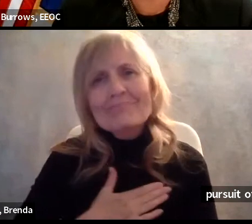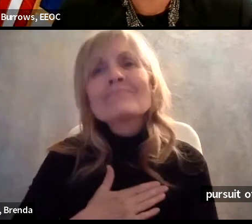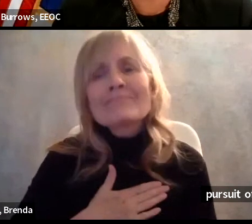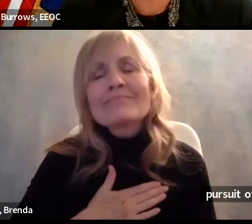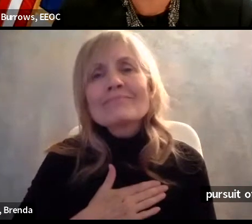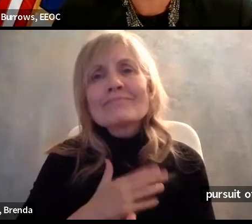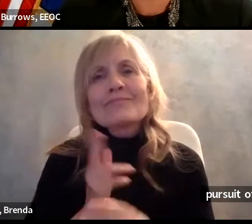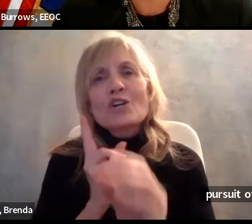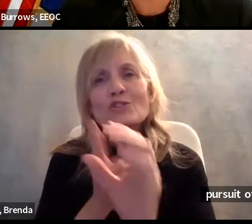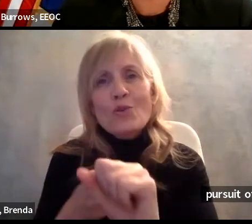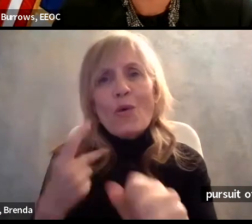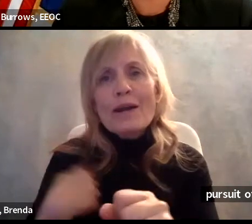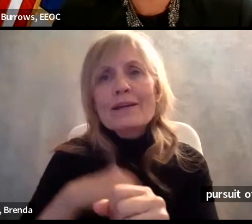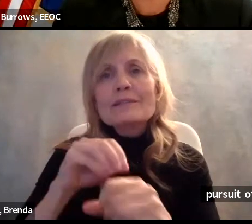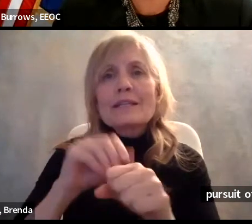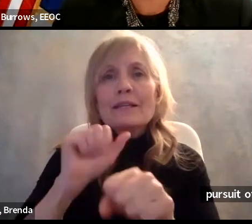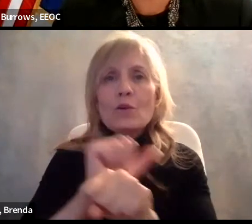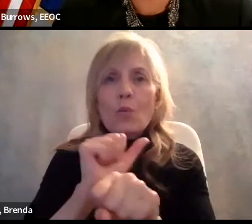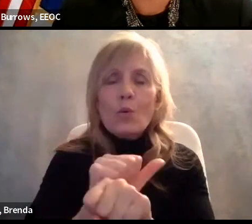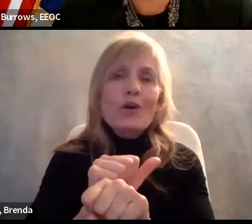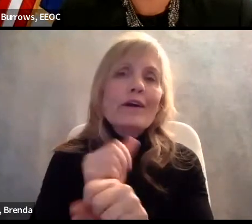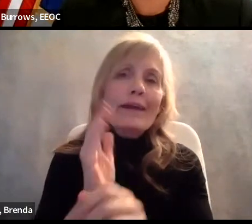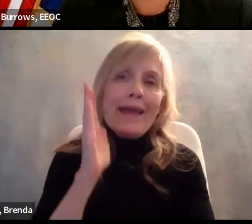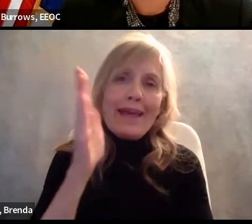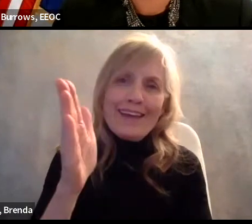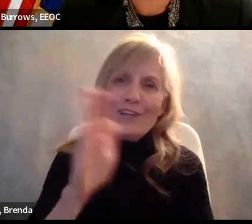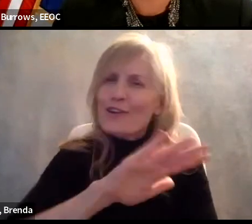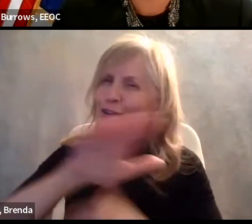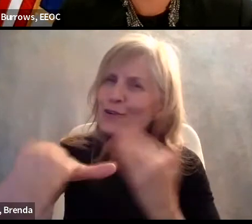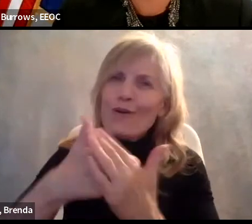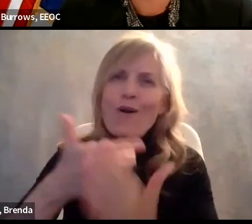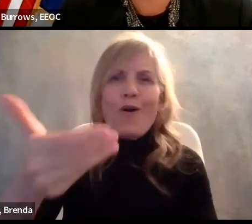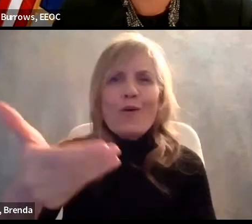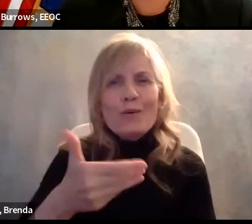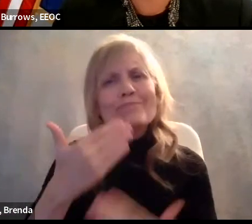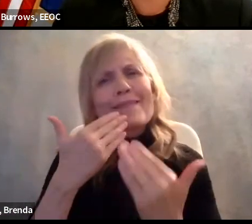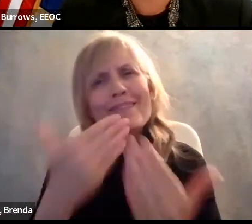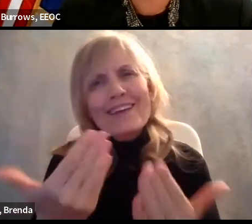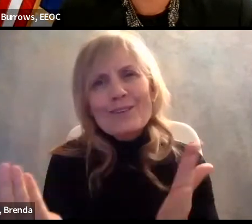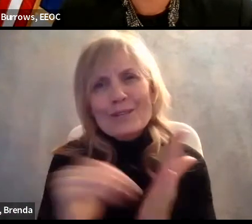ahead. All are welcome, and we thank you again for joining us today. Take care, all.